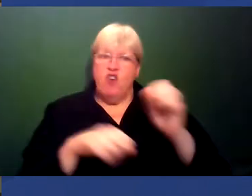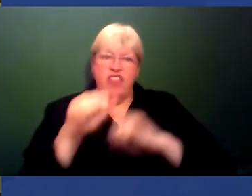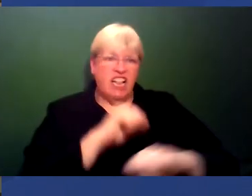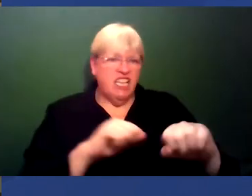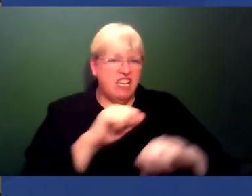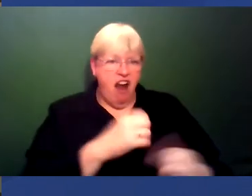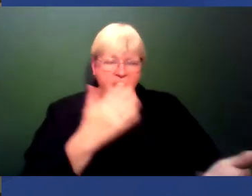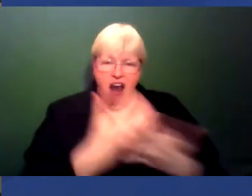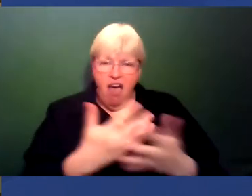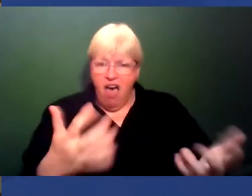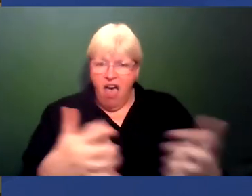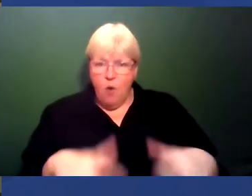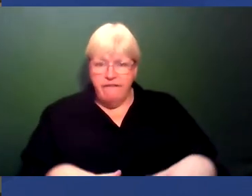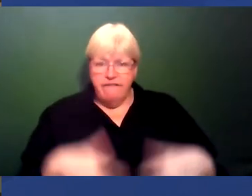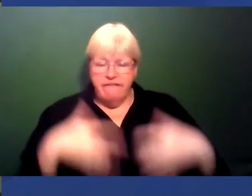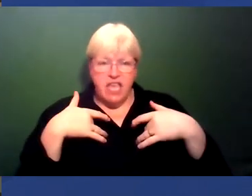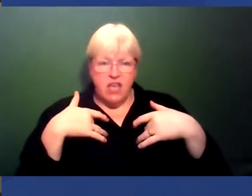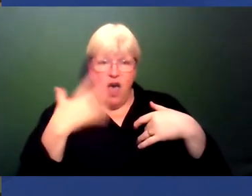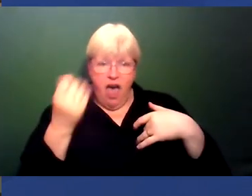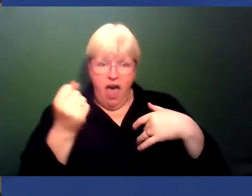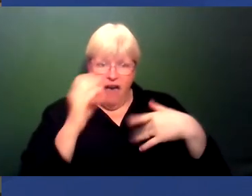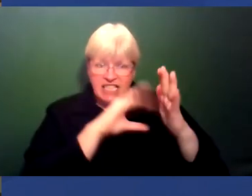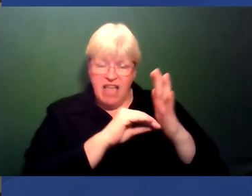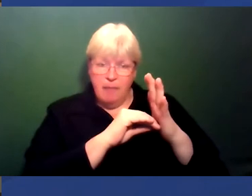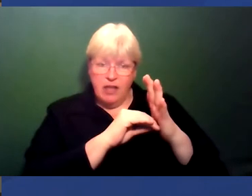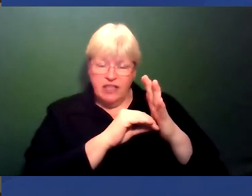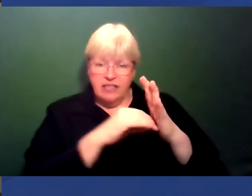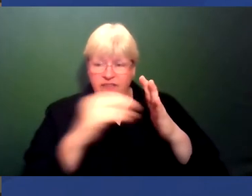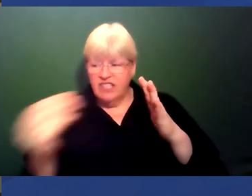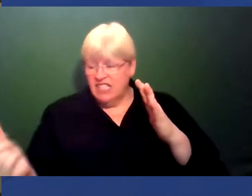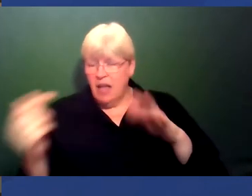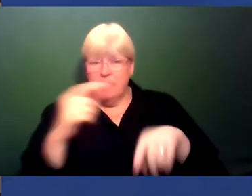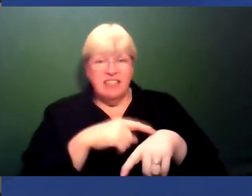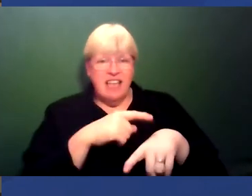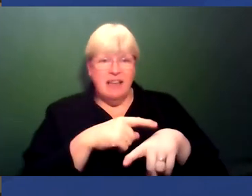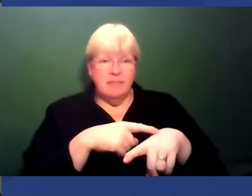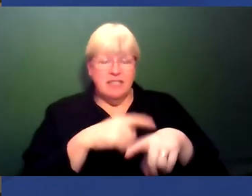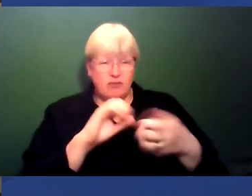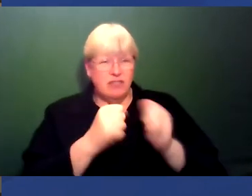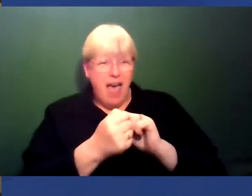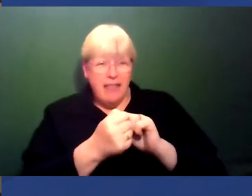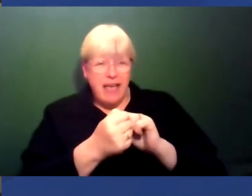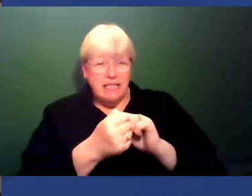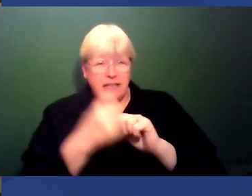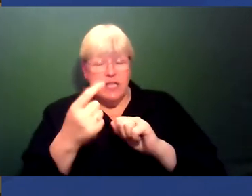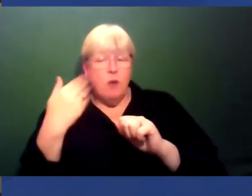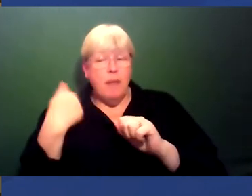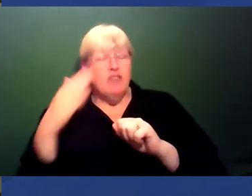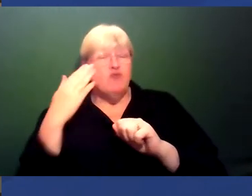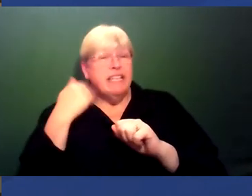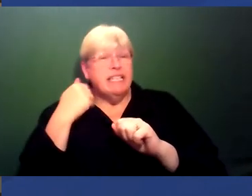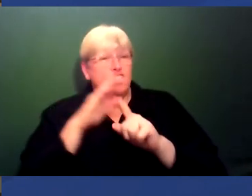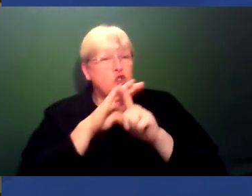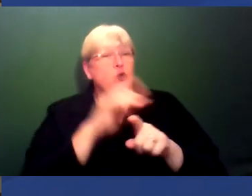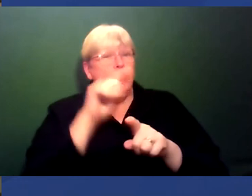you and here's the question do you have examples of times colleagues or friends were good allies when someone was racist and